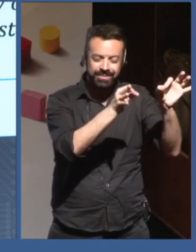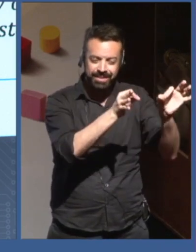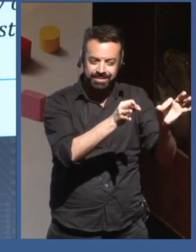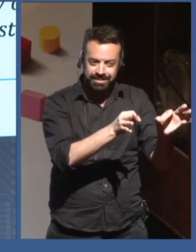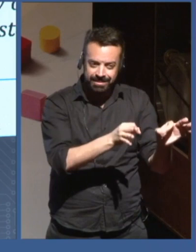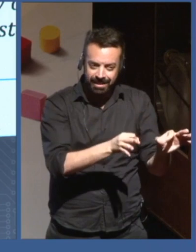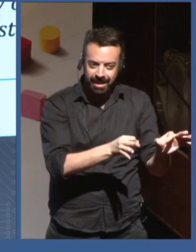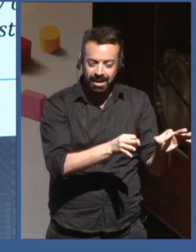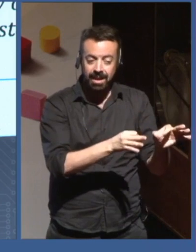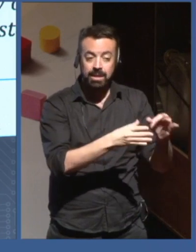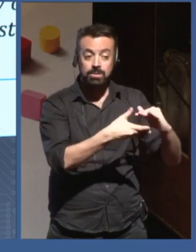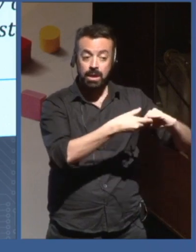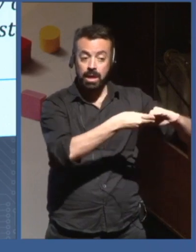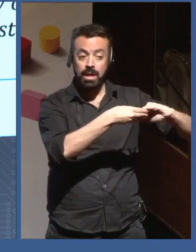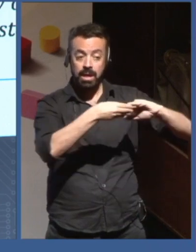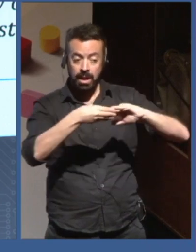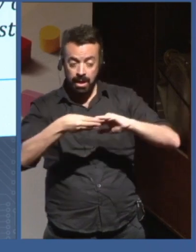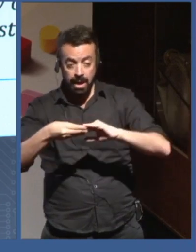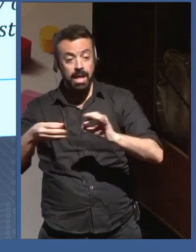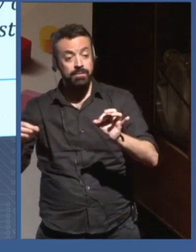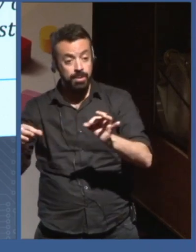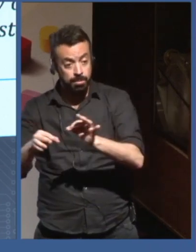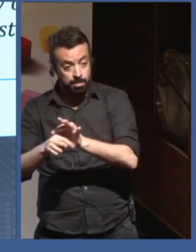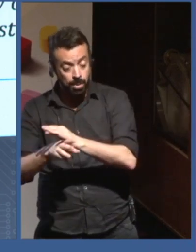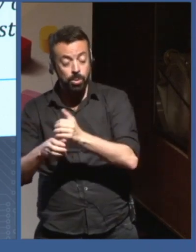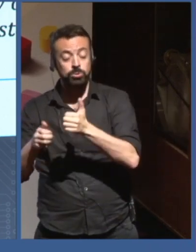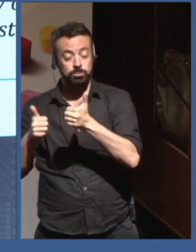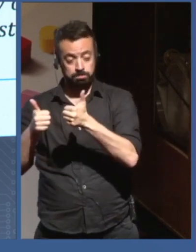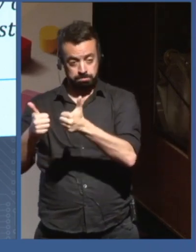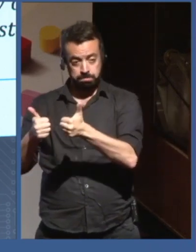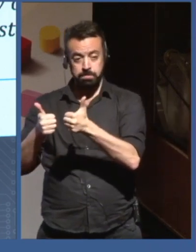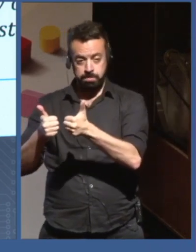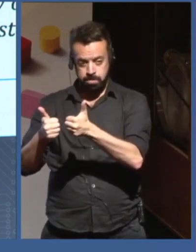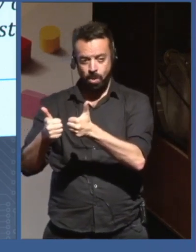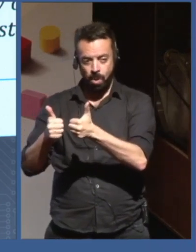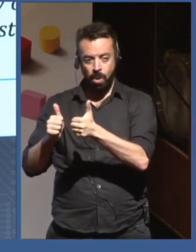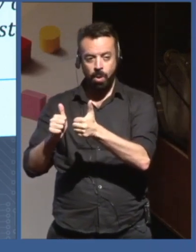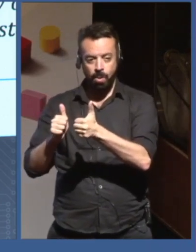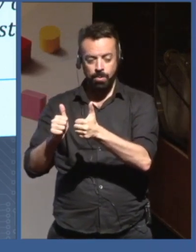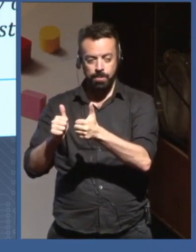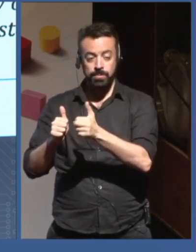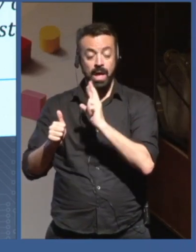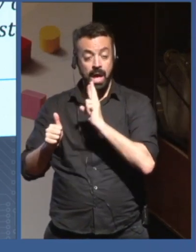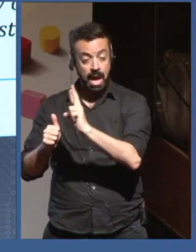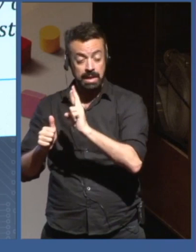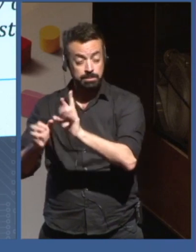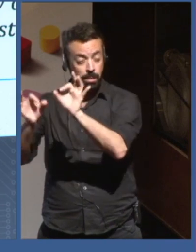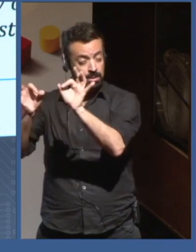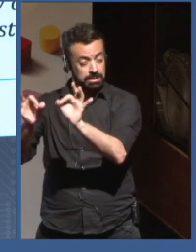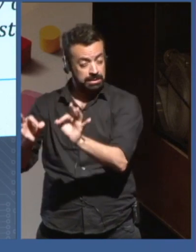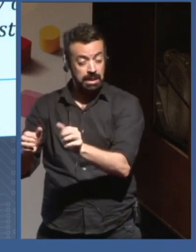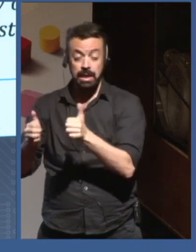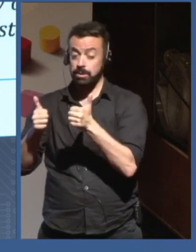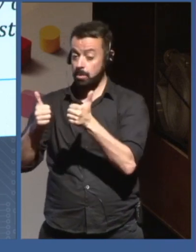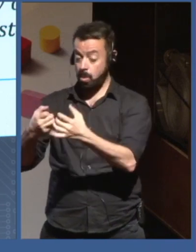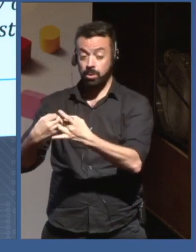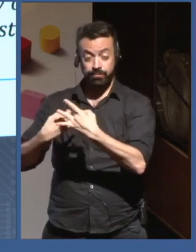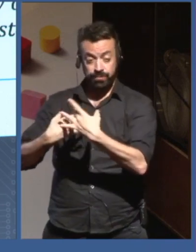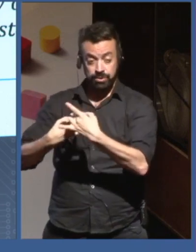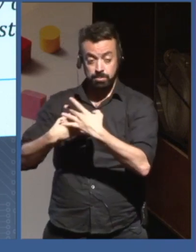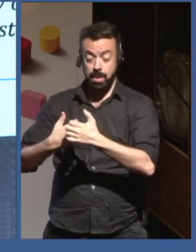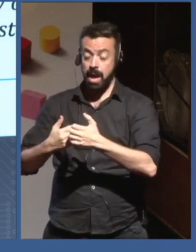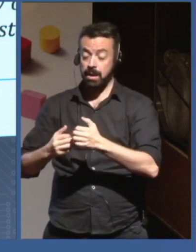identify through data and feedback loops what you should do more of and what you should do less of. And,